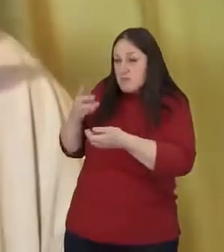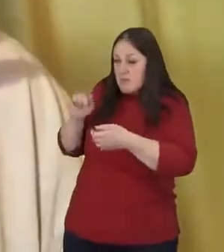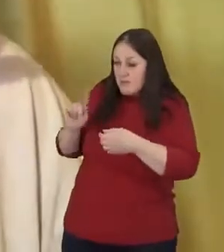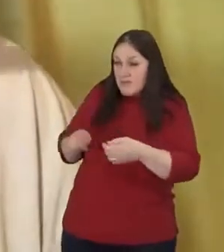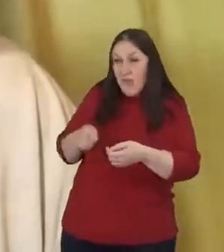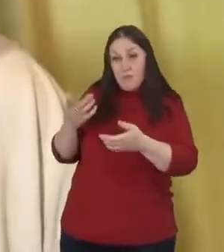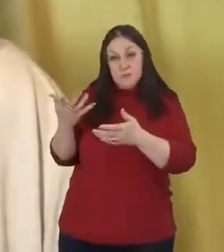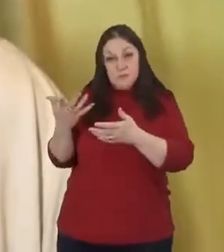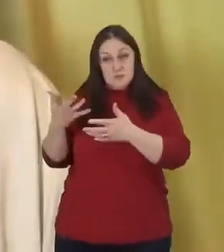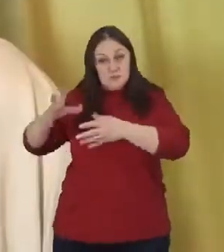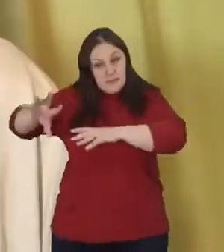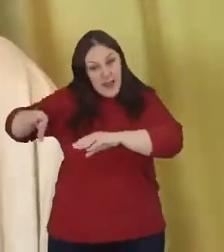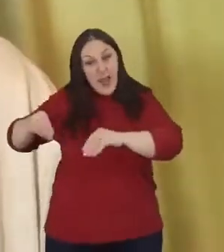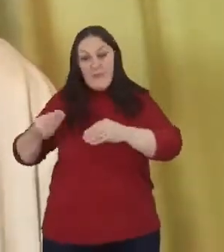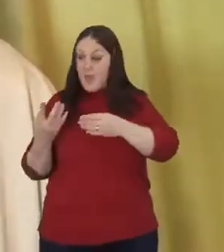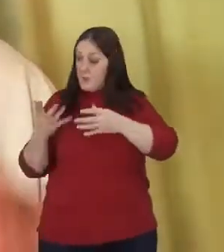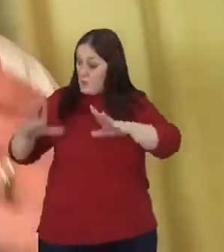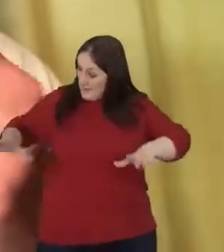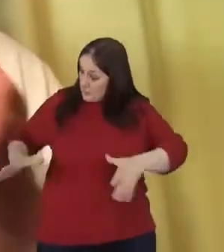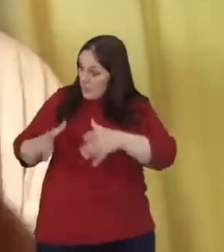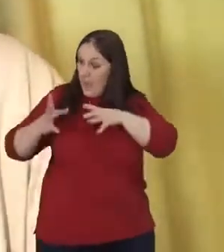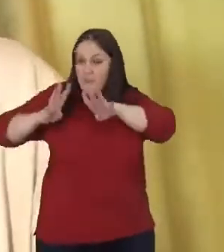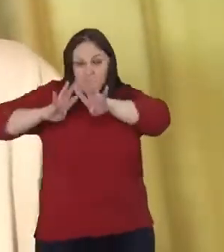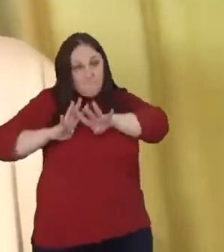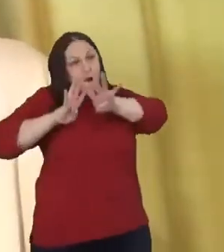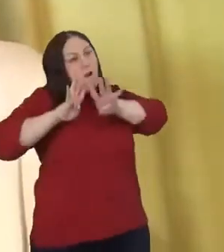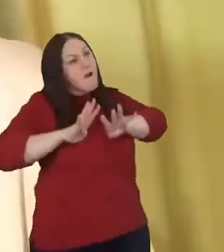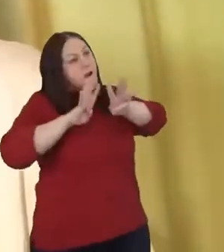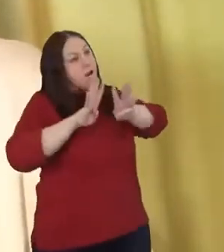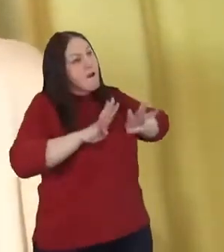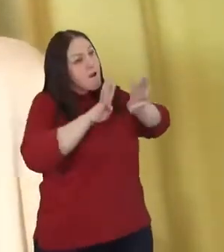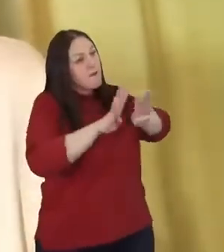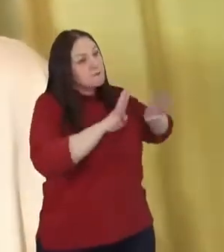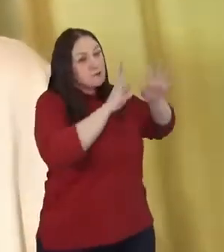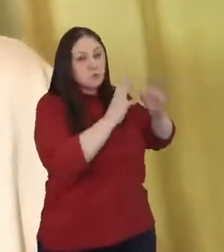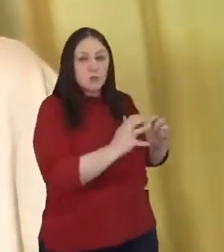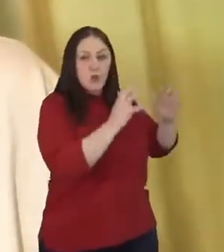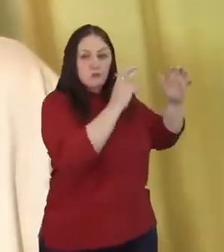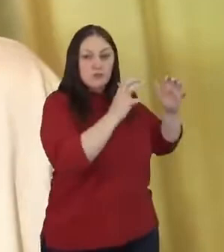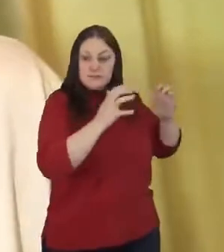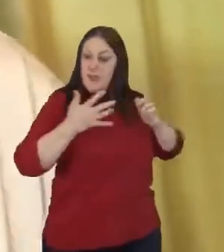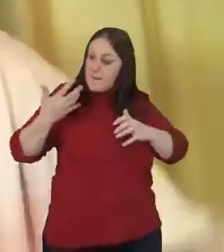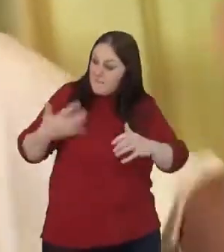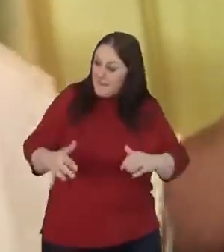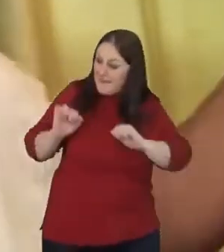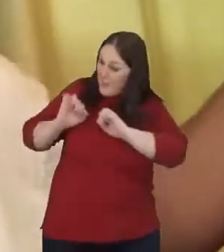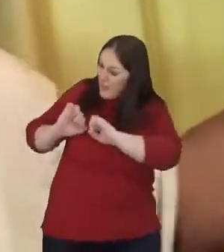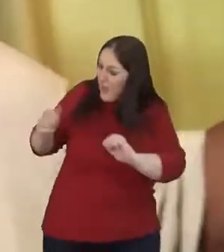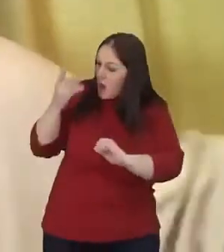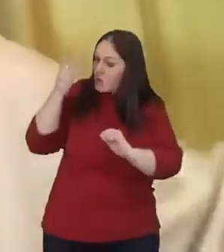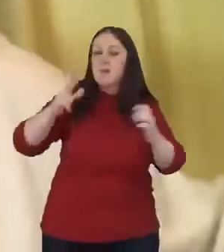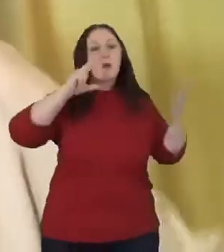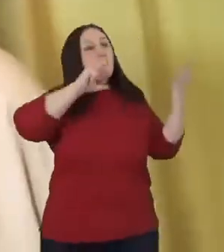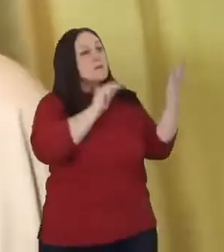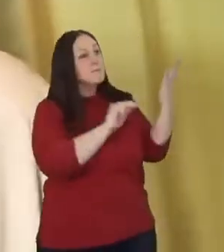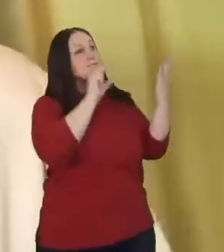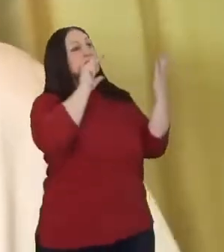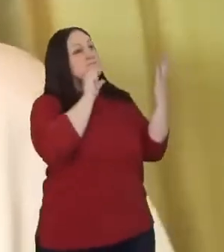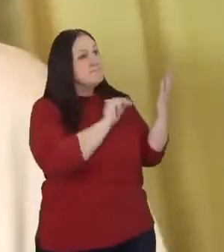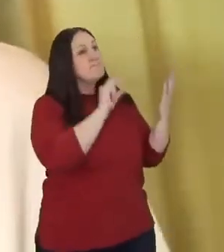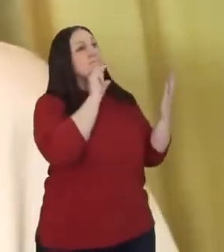to Congress, and we began to read those dreams out loud. And we heard the